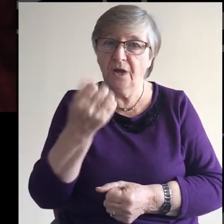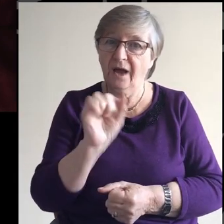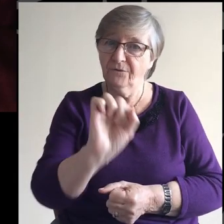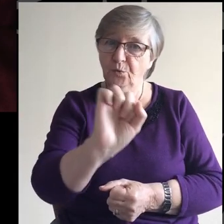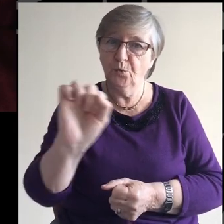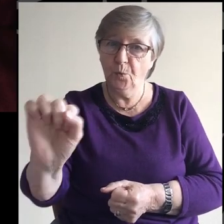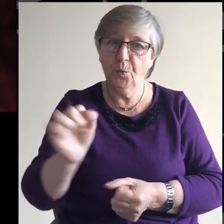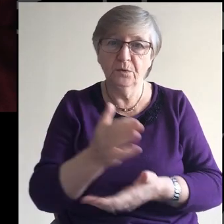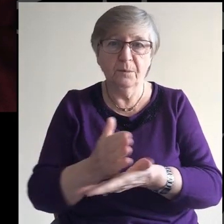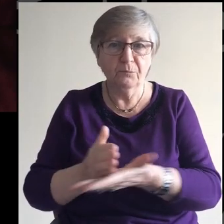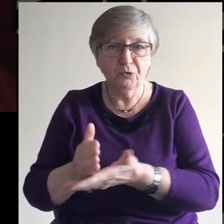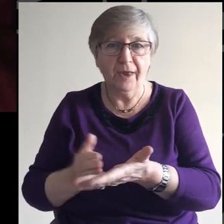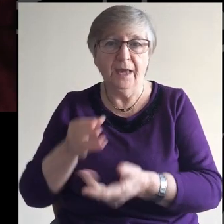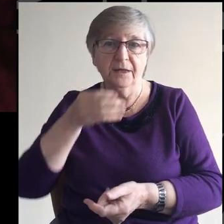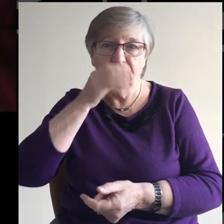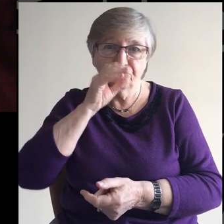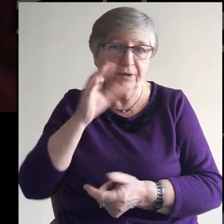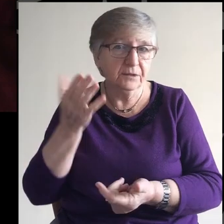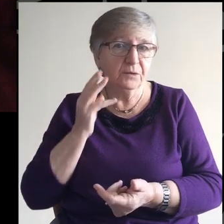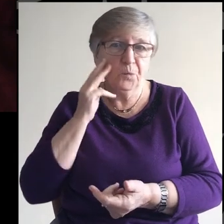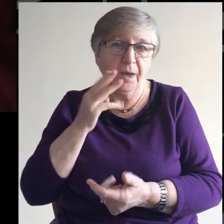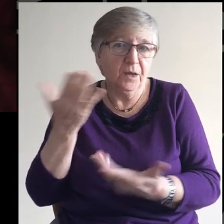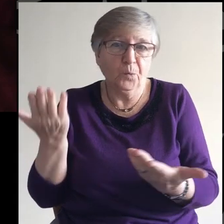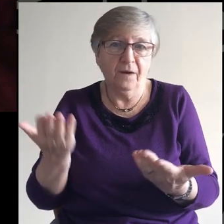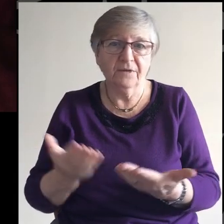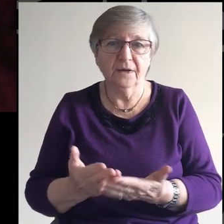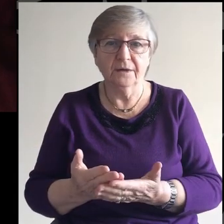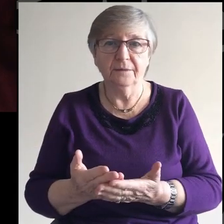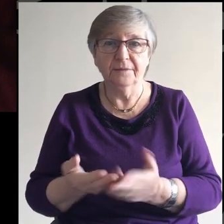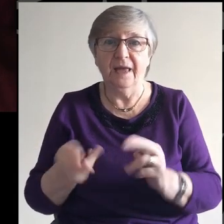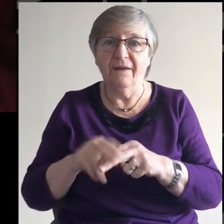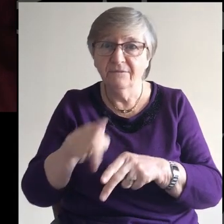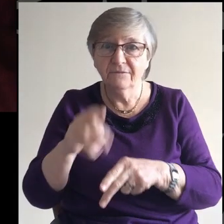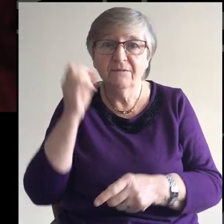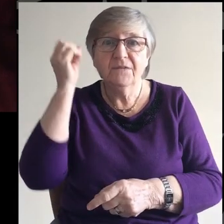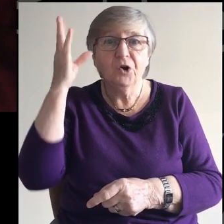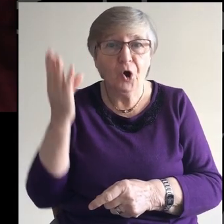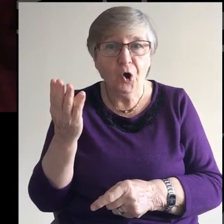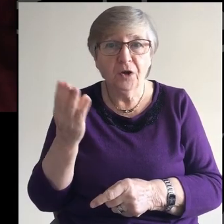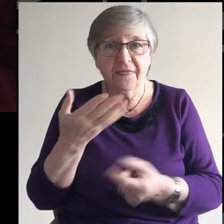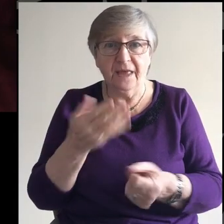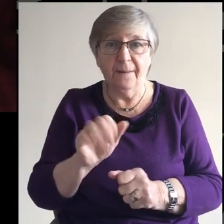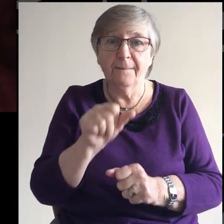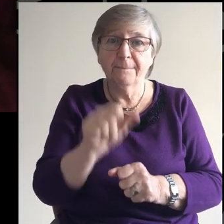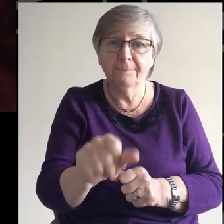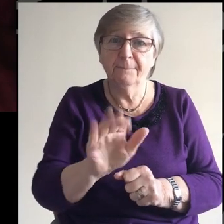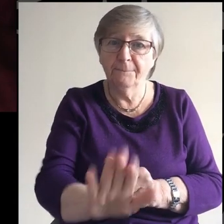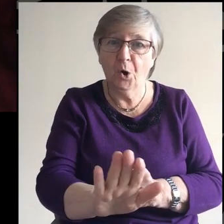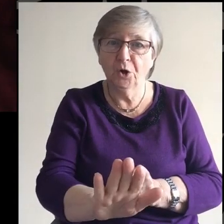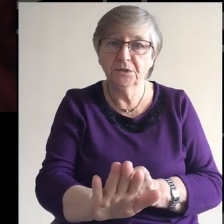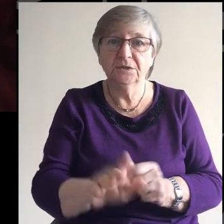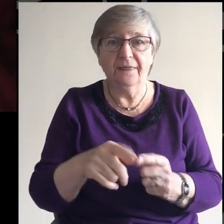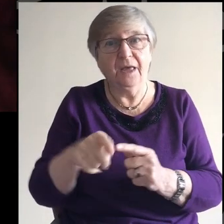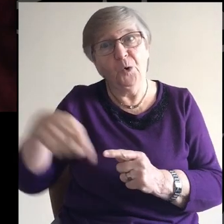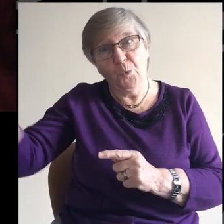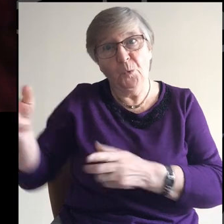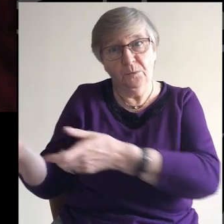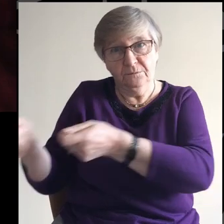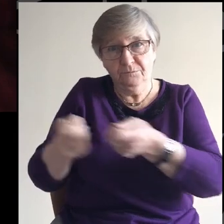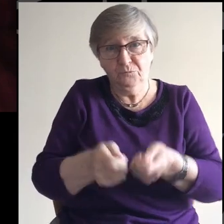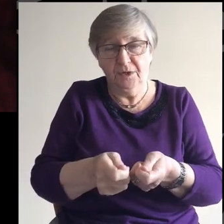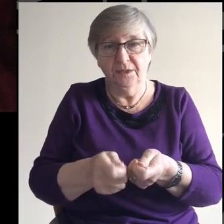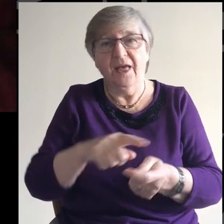communion elements with you. If you don't at the moment, if we've caught you out with that, then maybe just hit the pause button, and then you'll come back